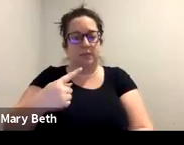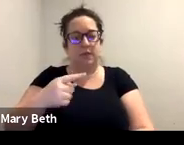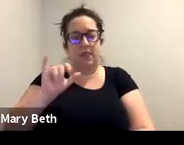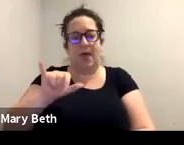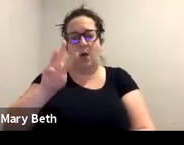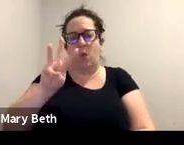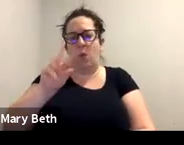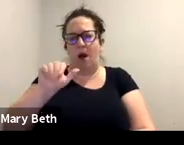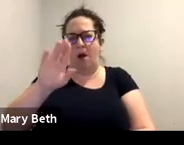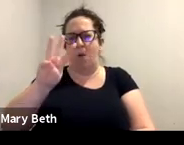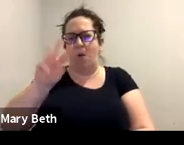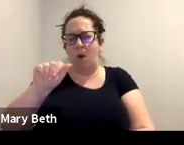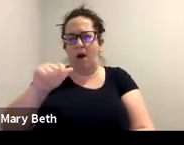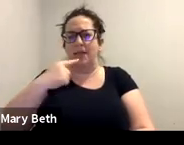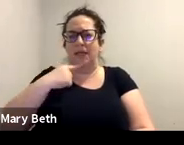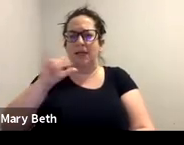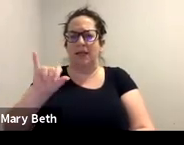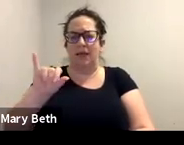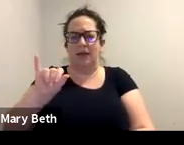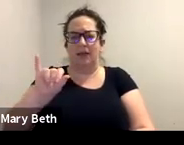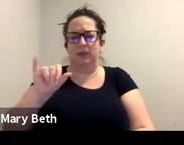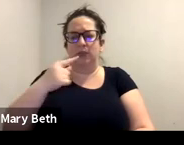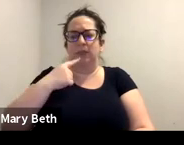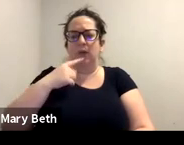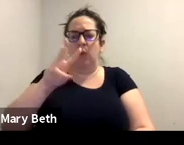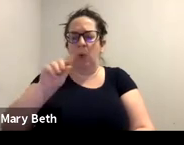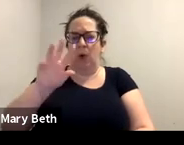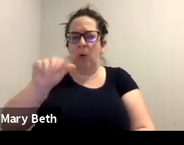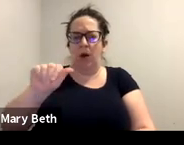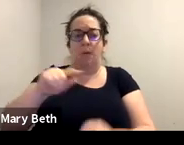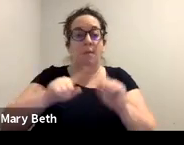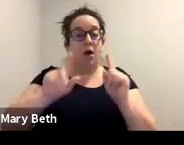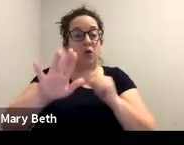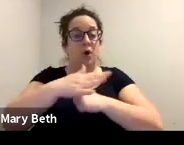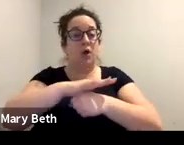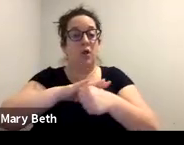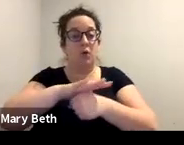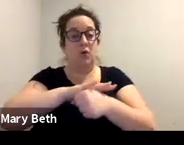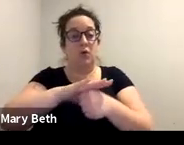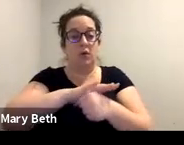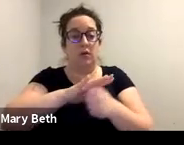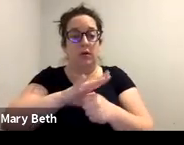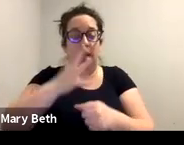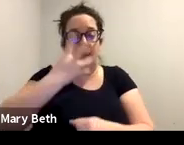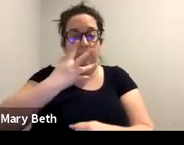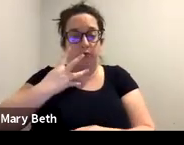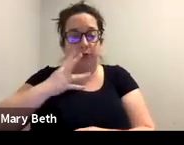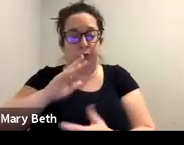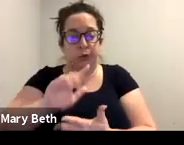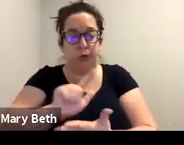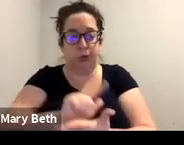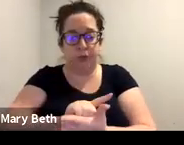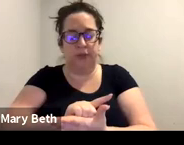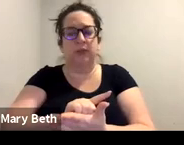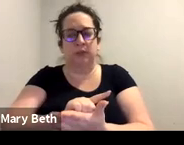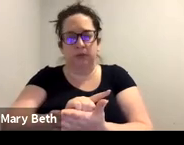it's a quick question, um, your local immigration attorneys may be willing to consider, um, volunteering on brief